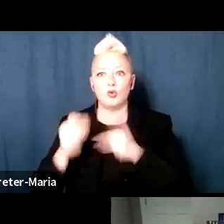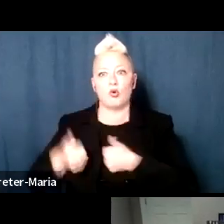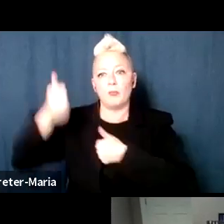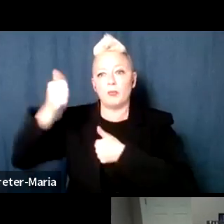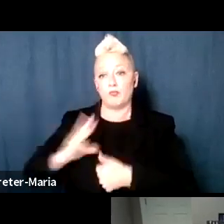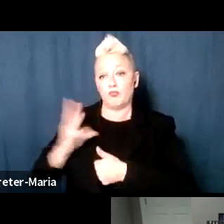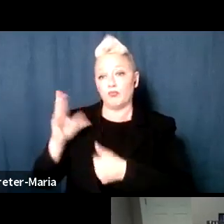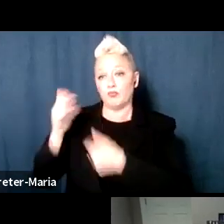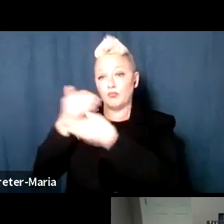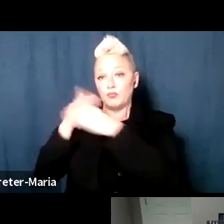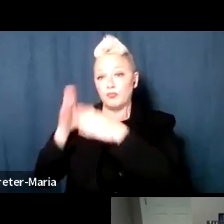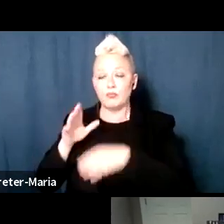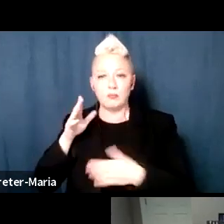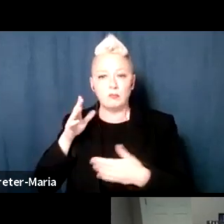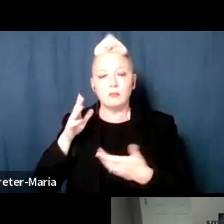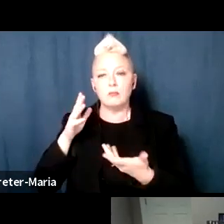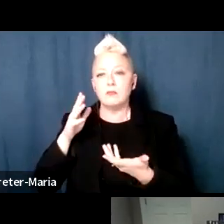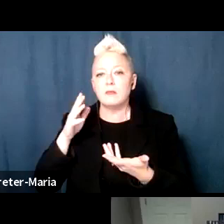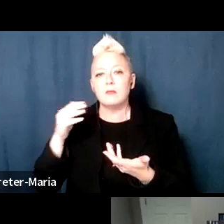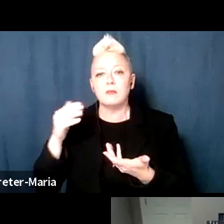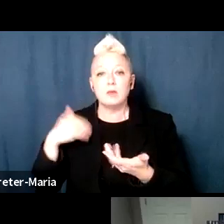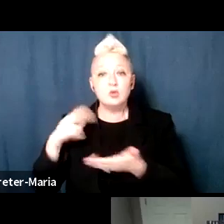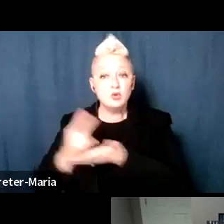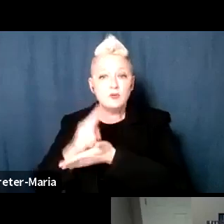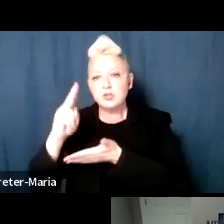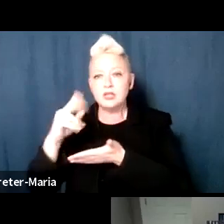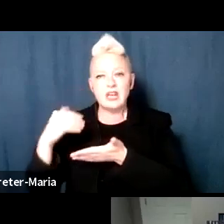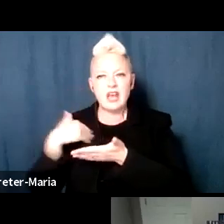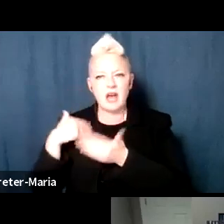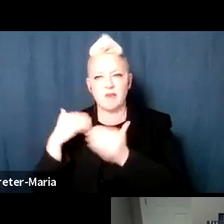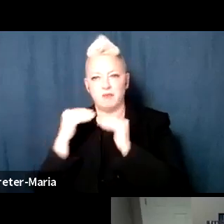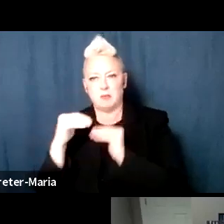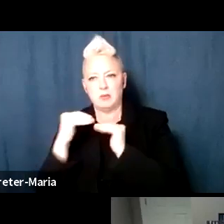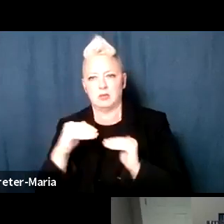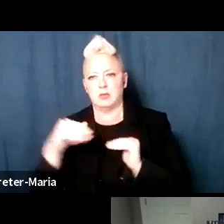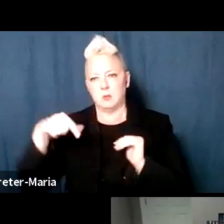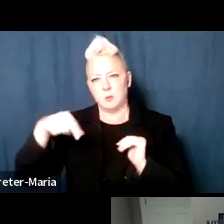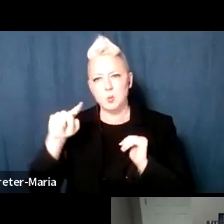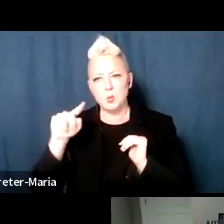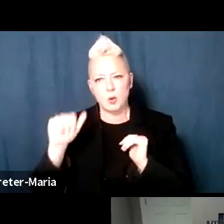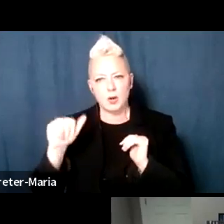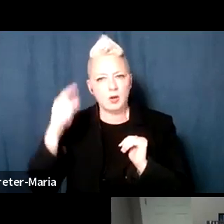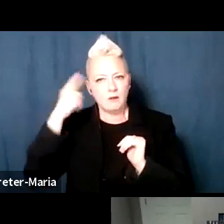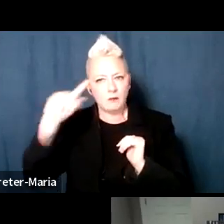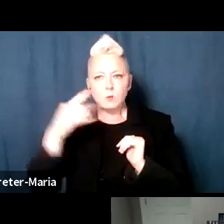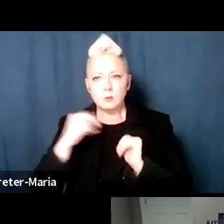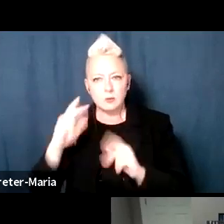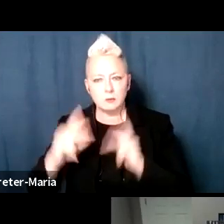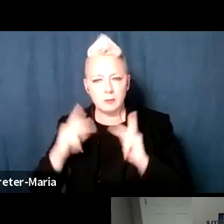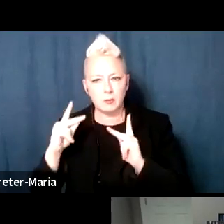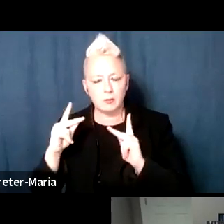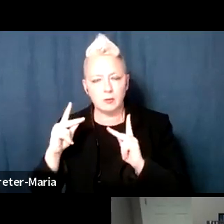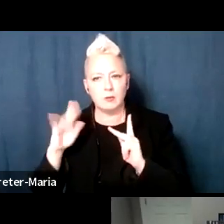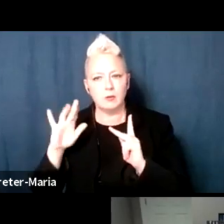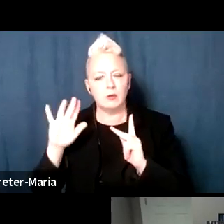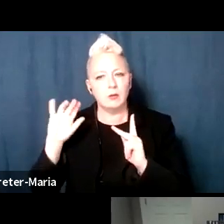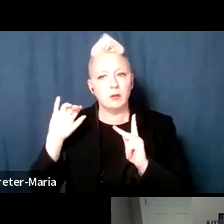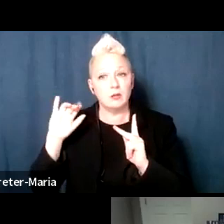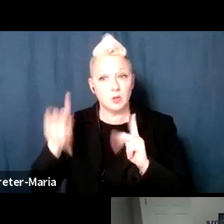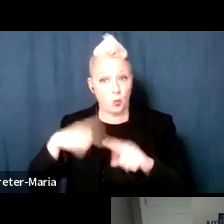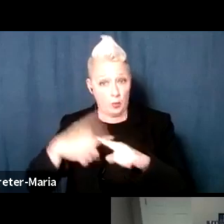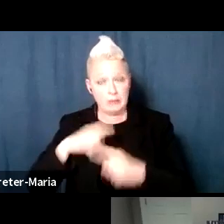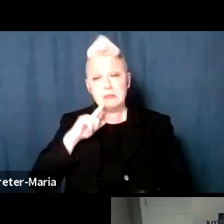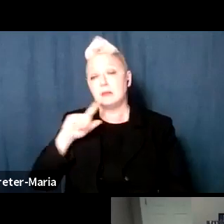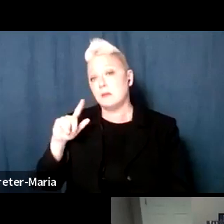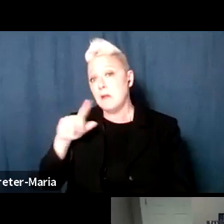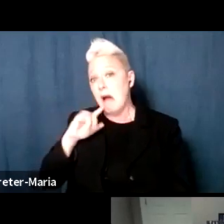There were quotas in universities for Jews. That was gone. And it was just a very, very different time. But starting around